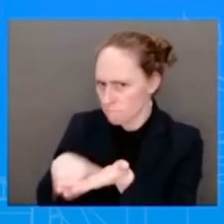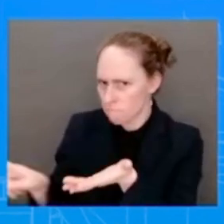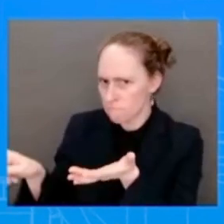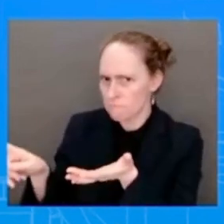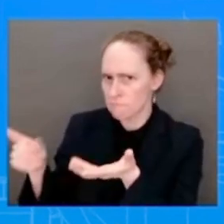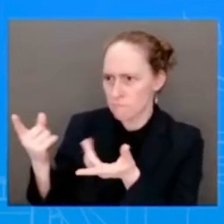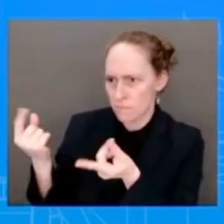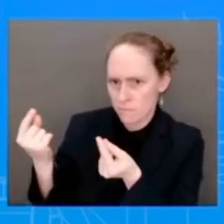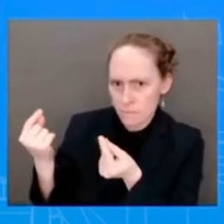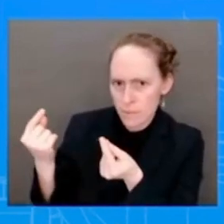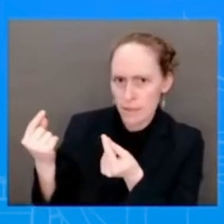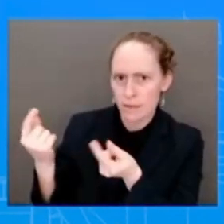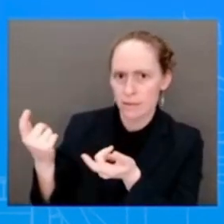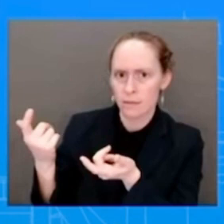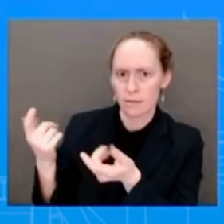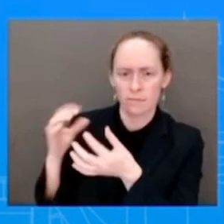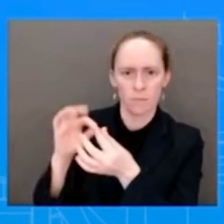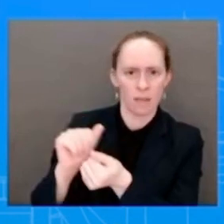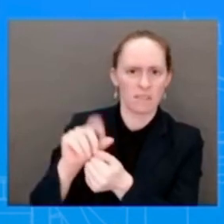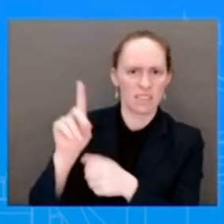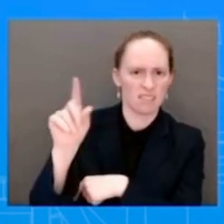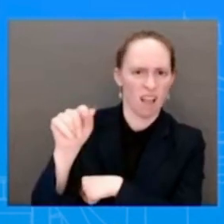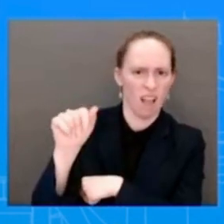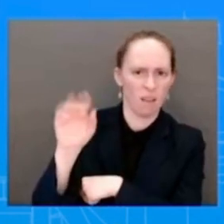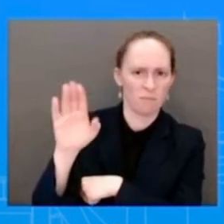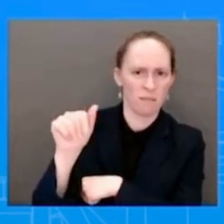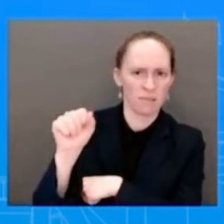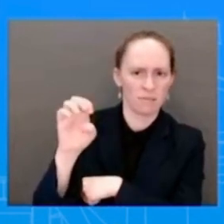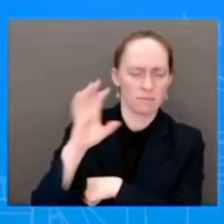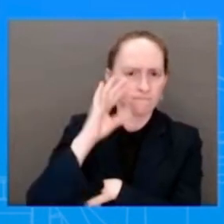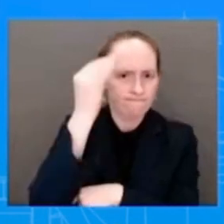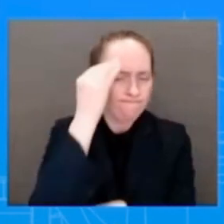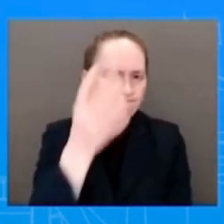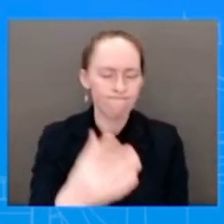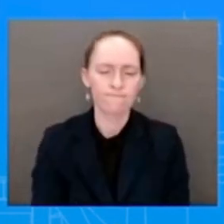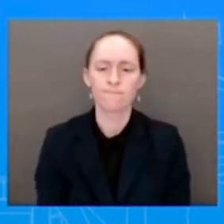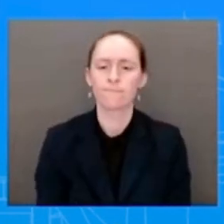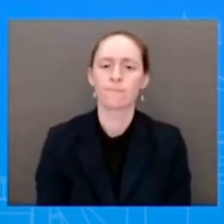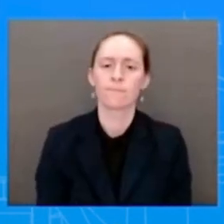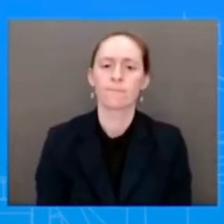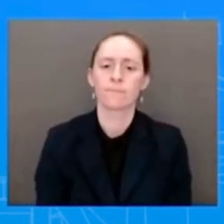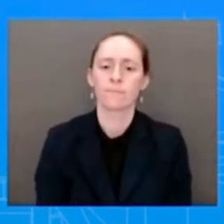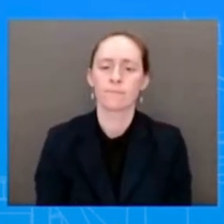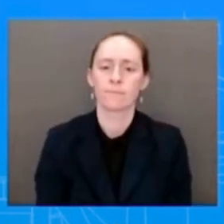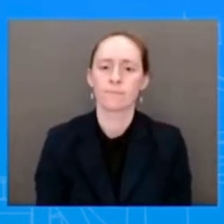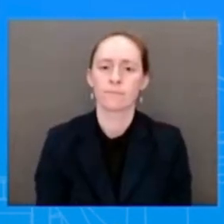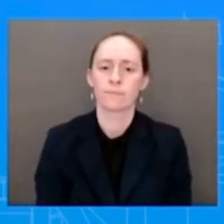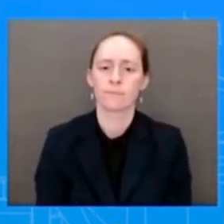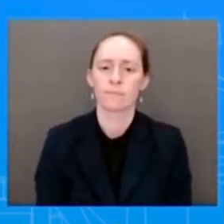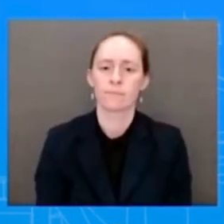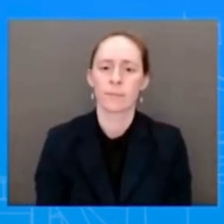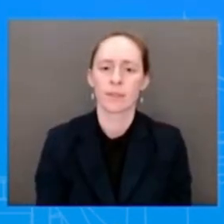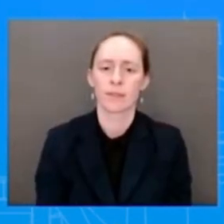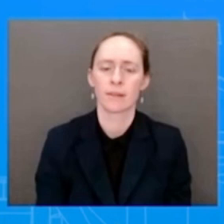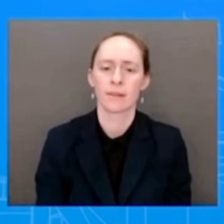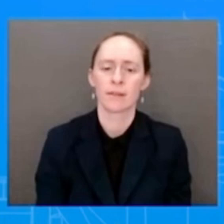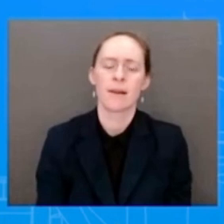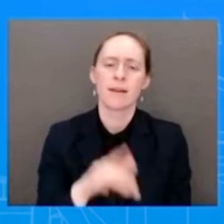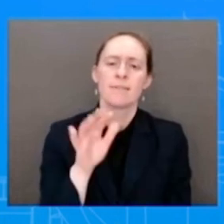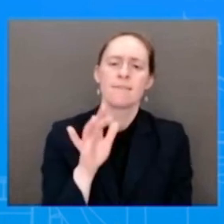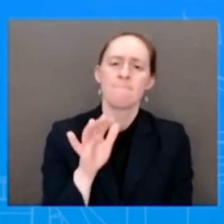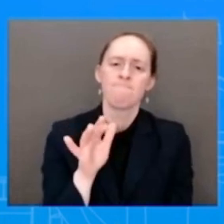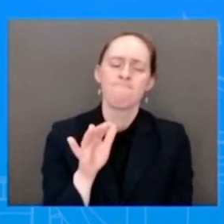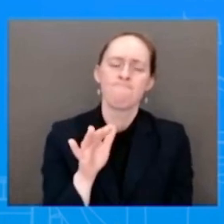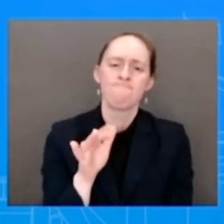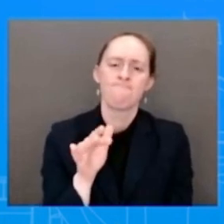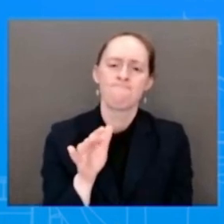in front of me, pardon me. But, look, I do want to say that in putting together that executive order, the President